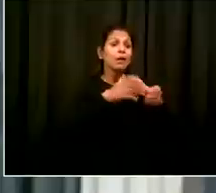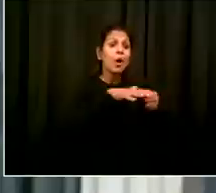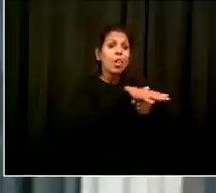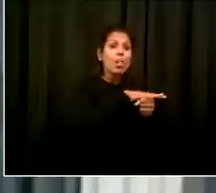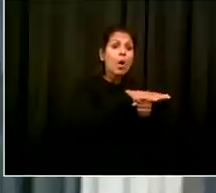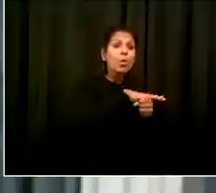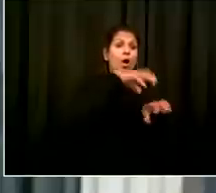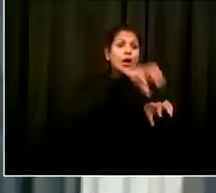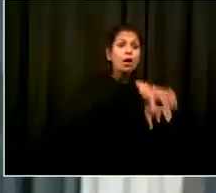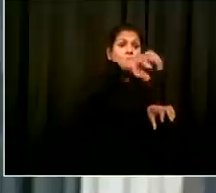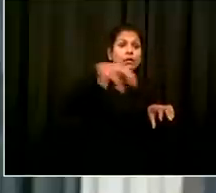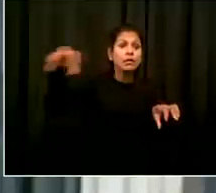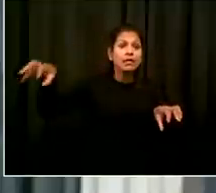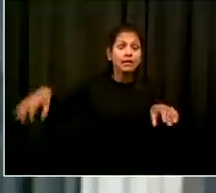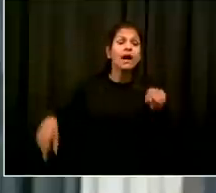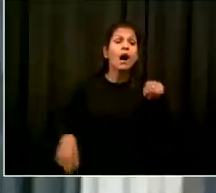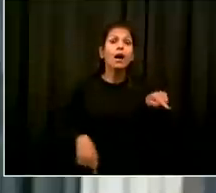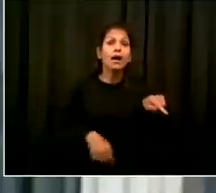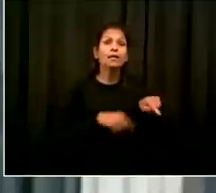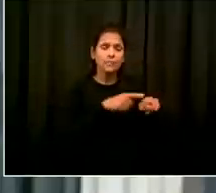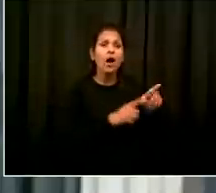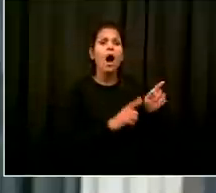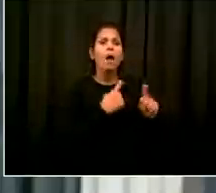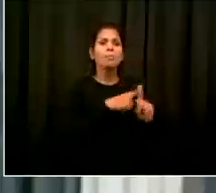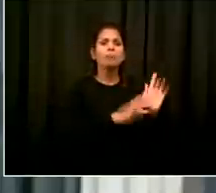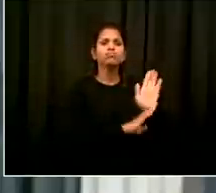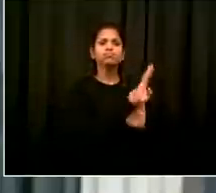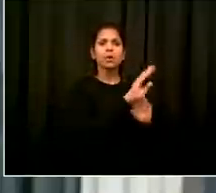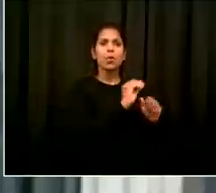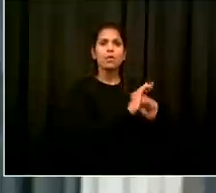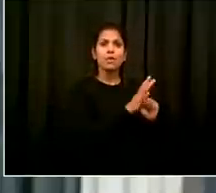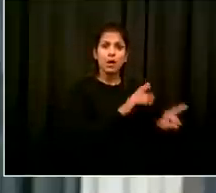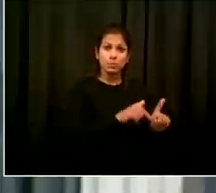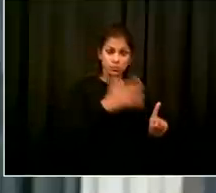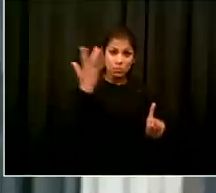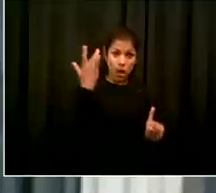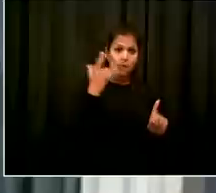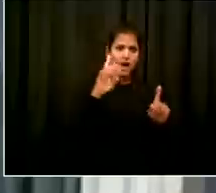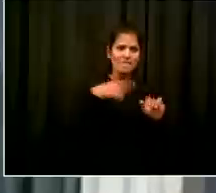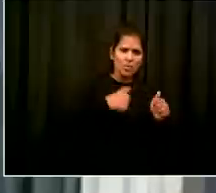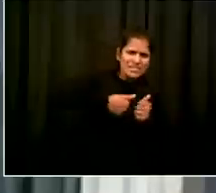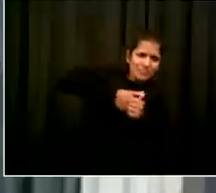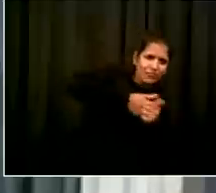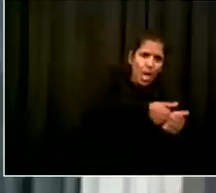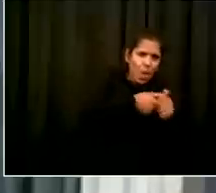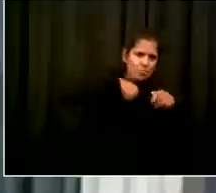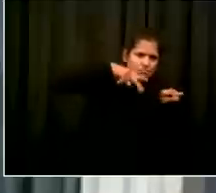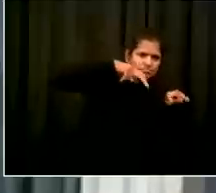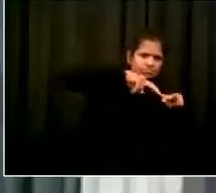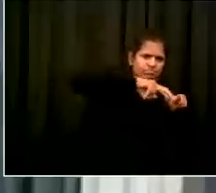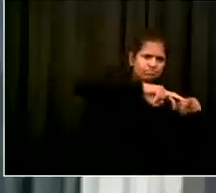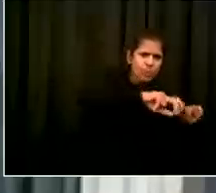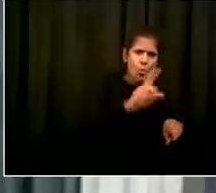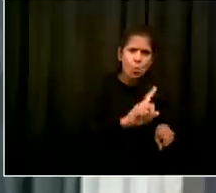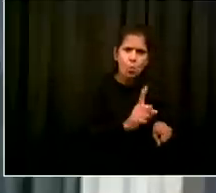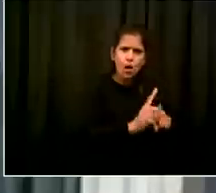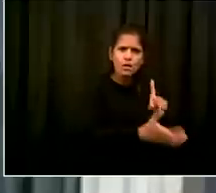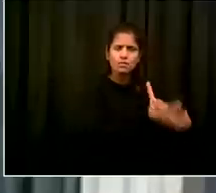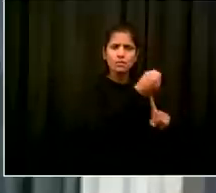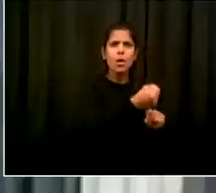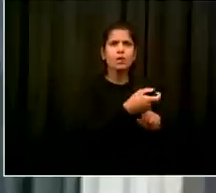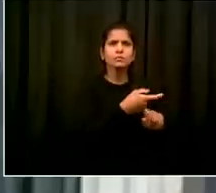respect to uh specific numbers um i would say we look at a whole panoply of different indicators